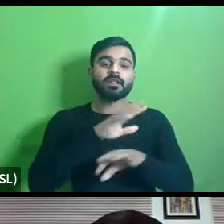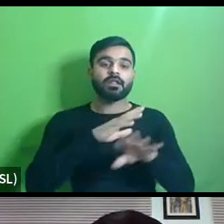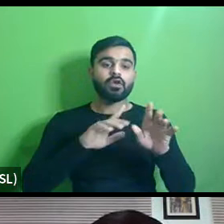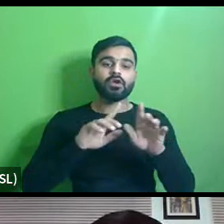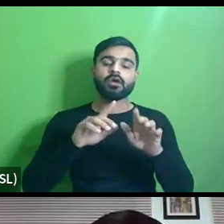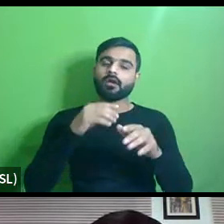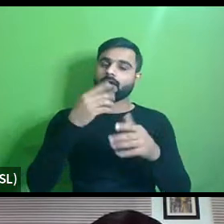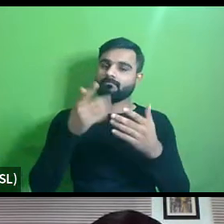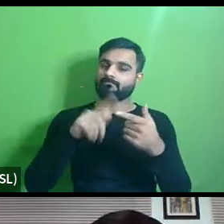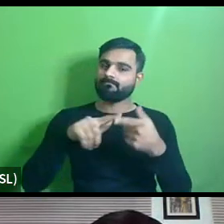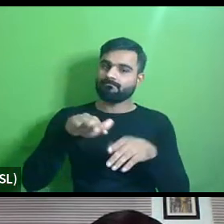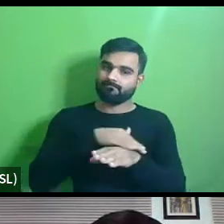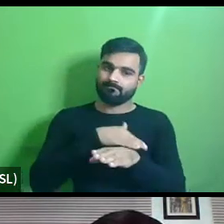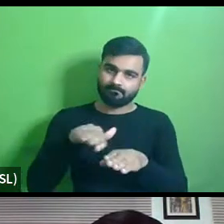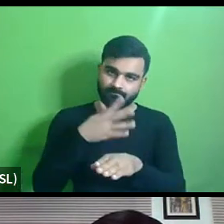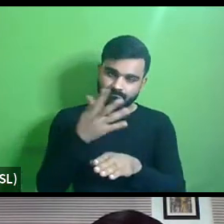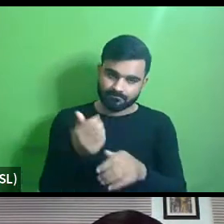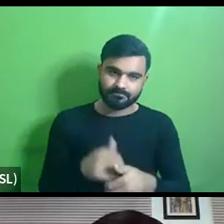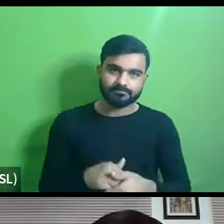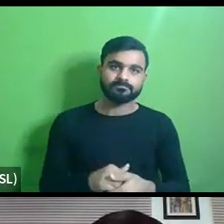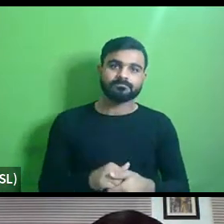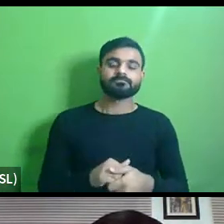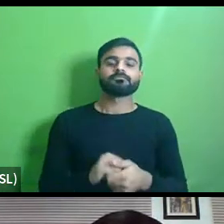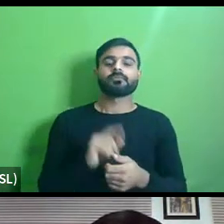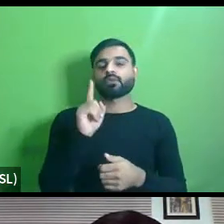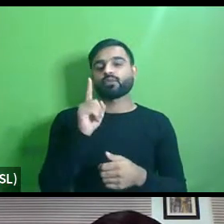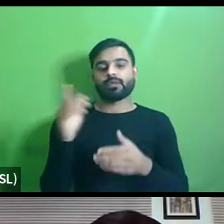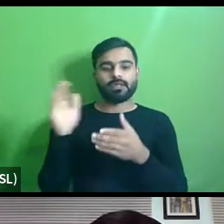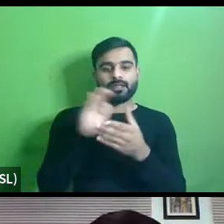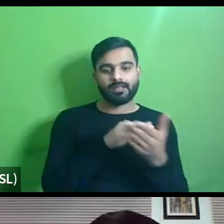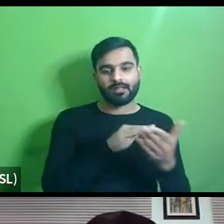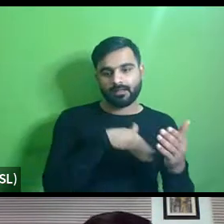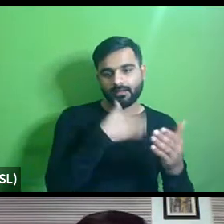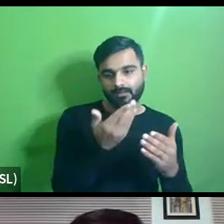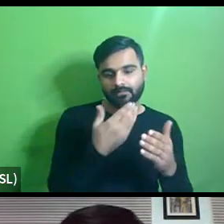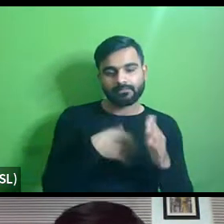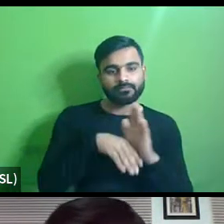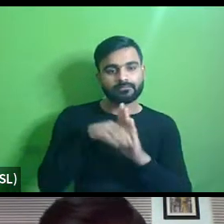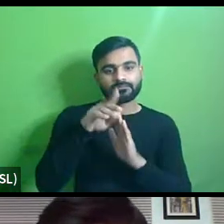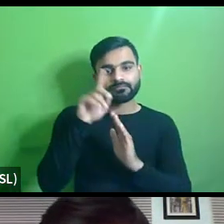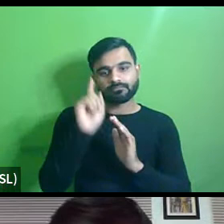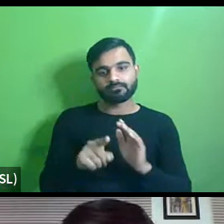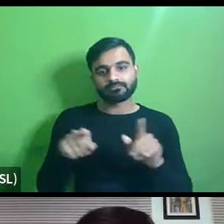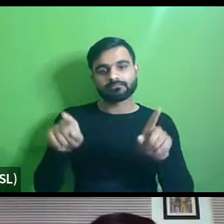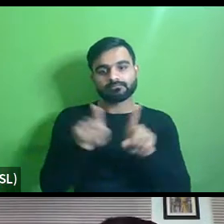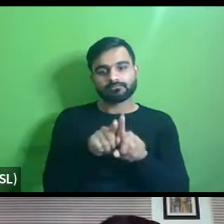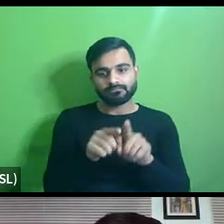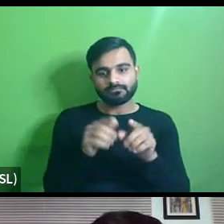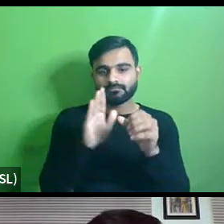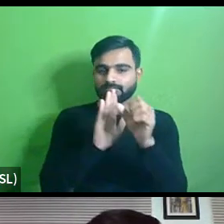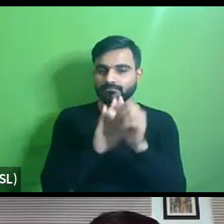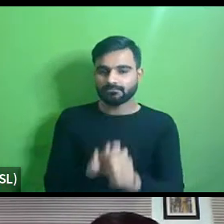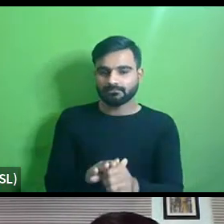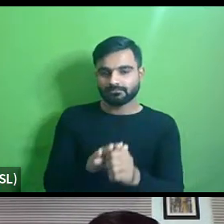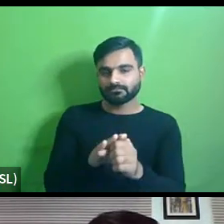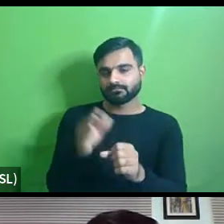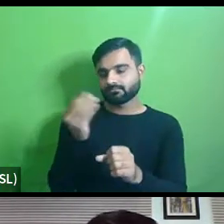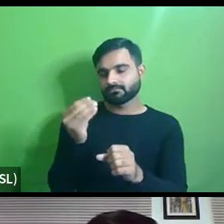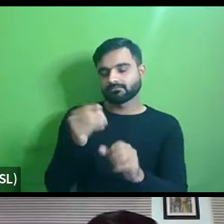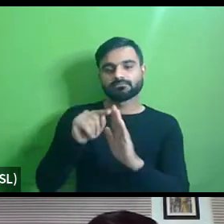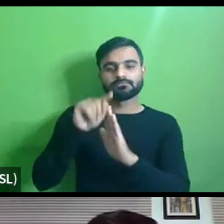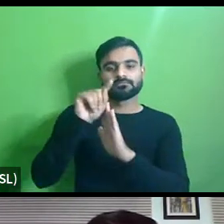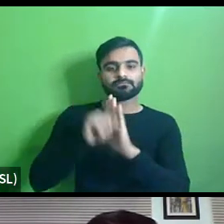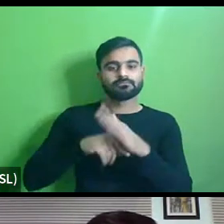and your engineers uh act on the one hand and at the other level also you have to disseminate disseminate this amongst your policy